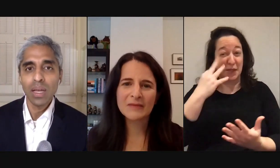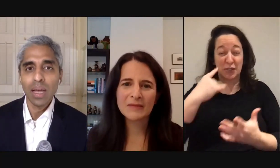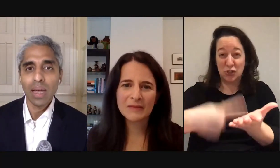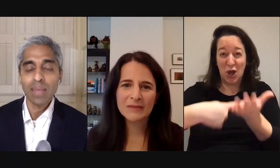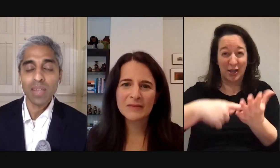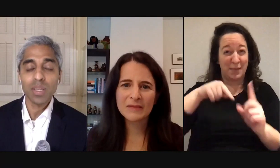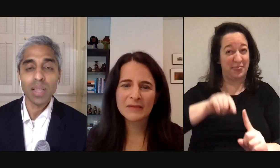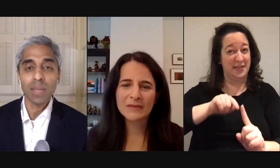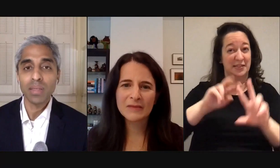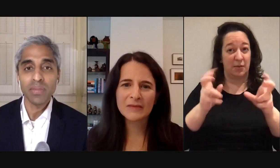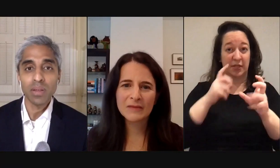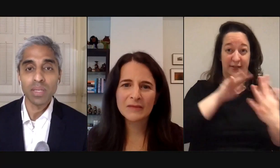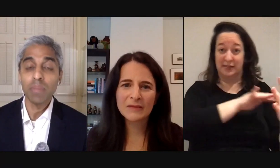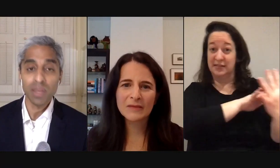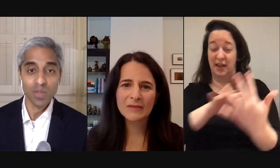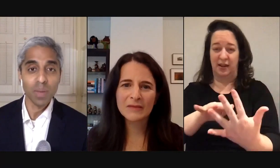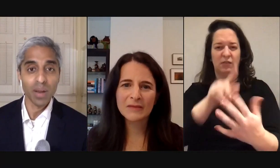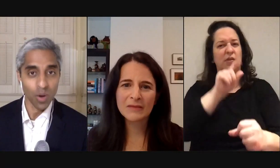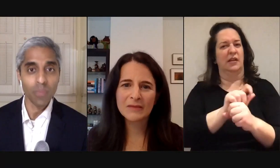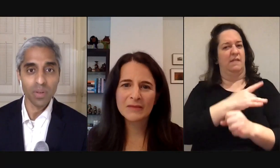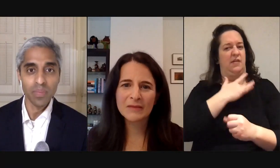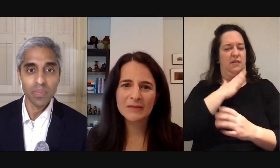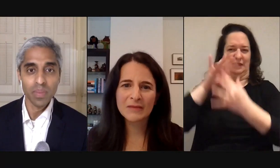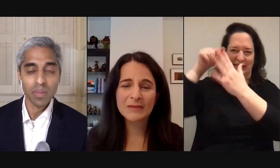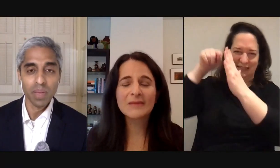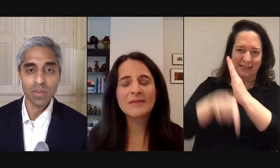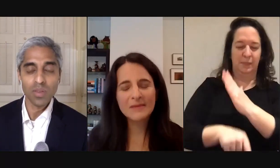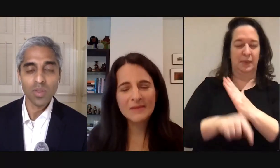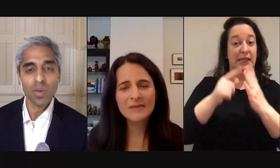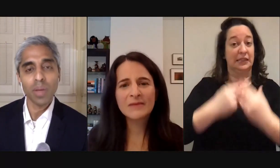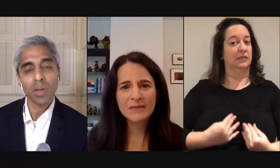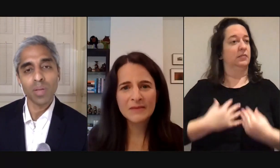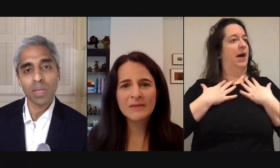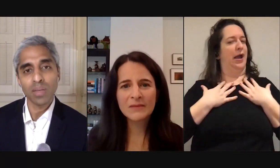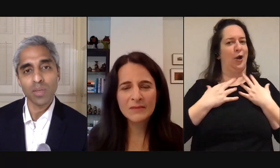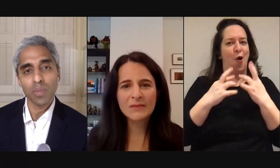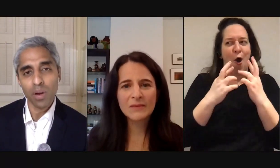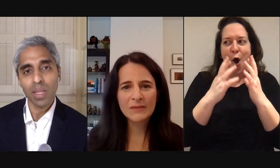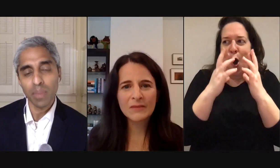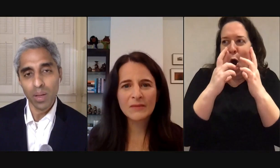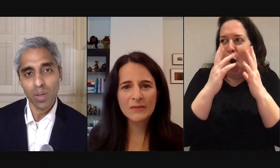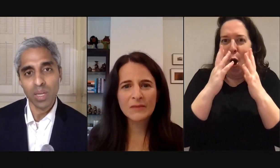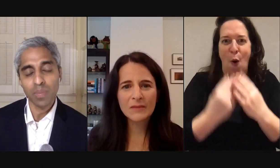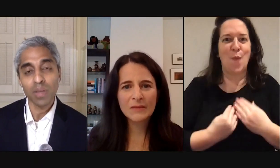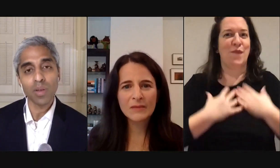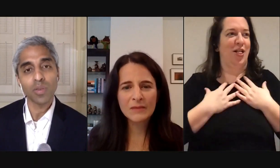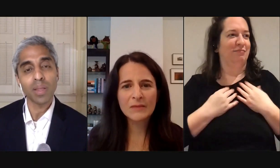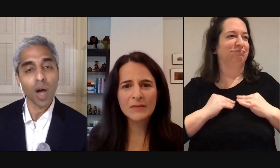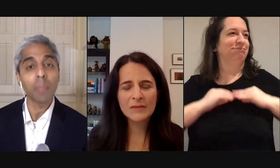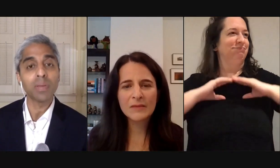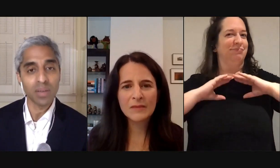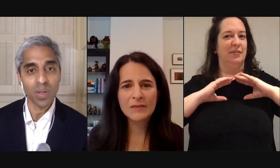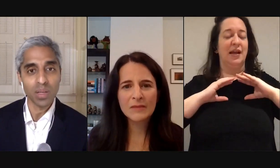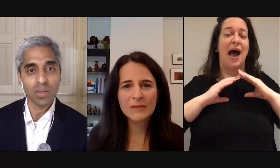has actually led me to feel deeply inspired and hopeful because this story about loneliness is partly about loneliness but it's